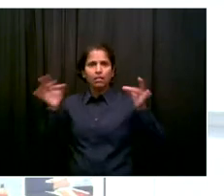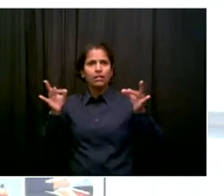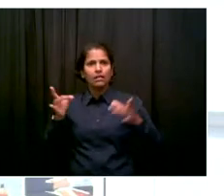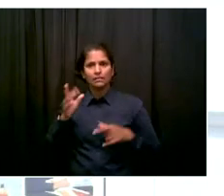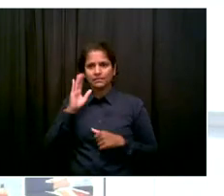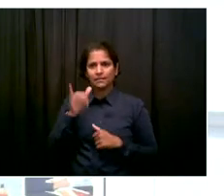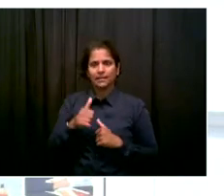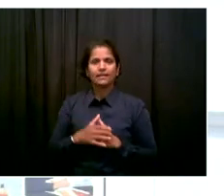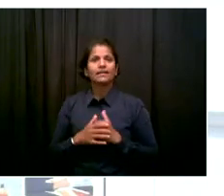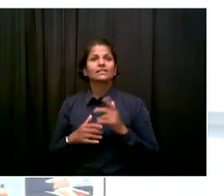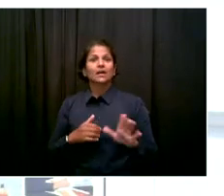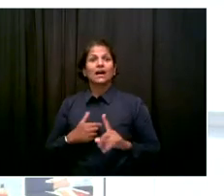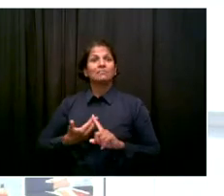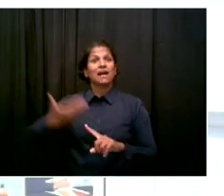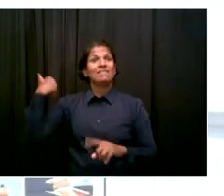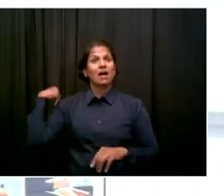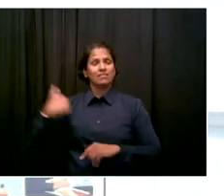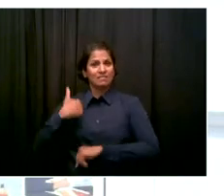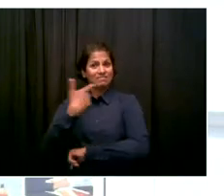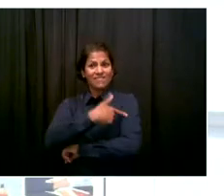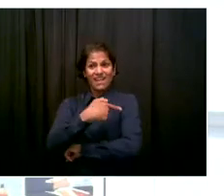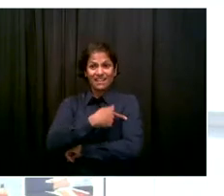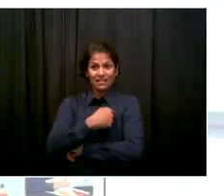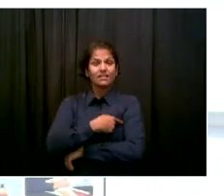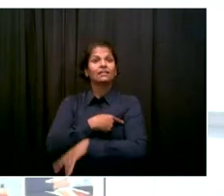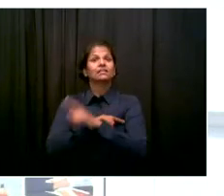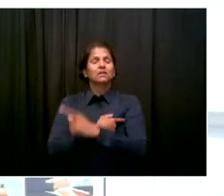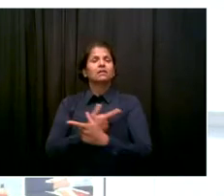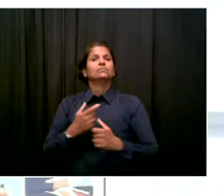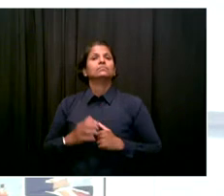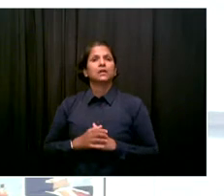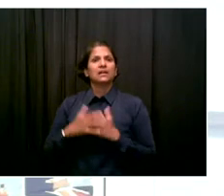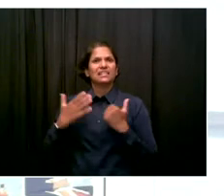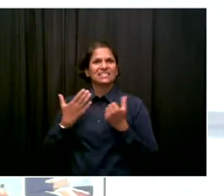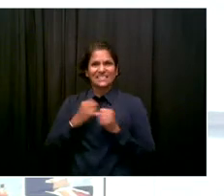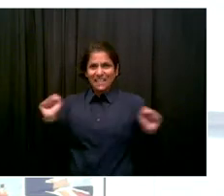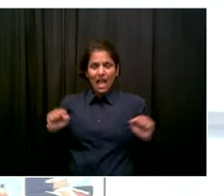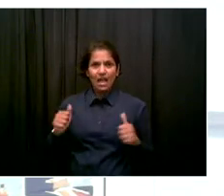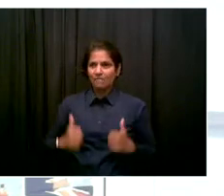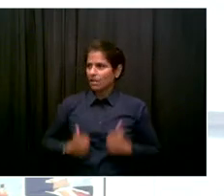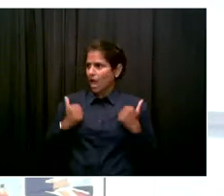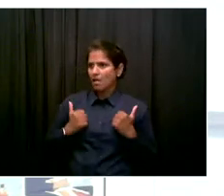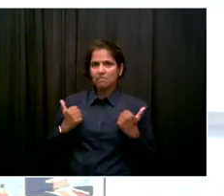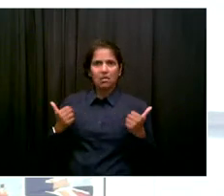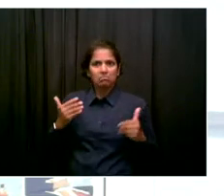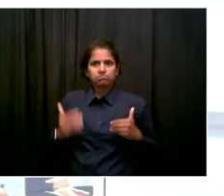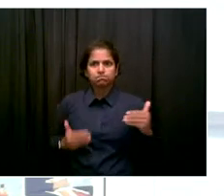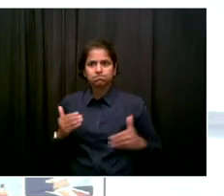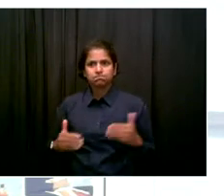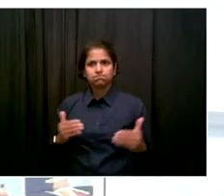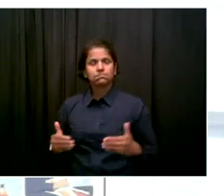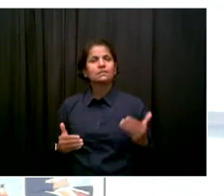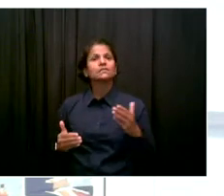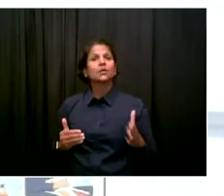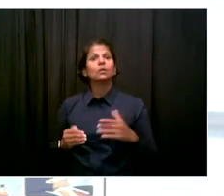as well as around the world. And so, you know, for yourself, for your family members, for your neighbors, for our city,